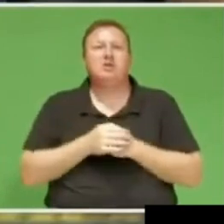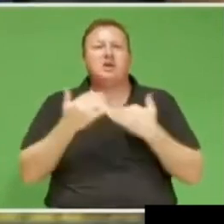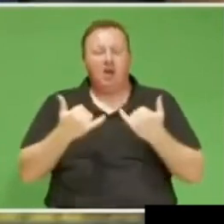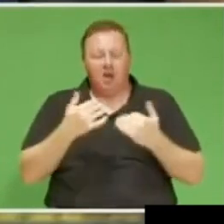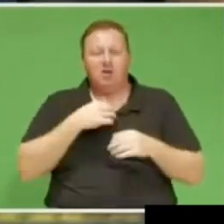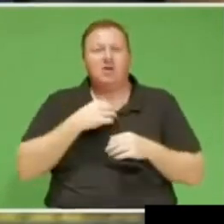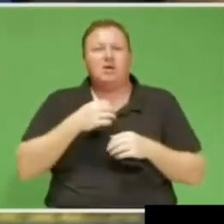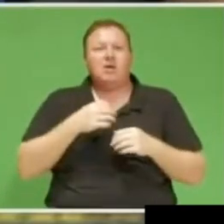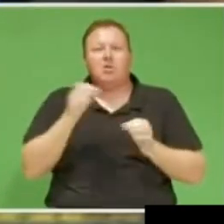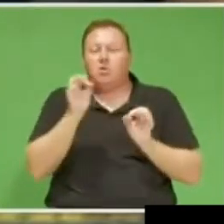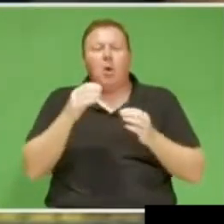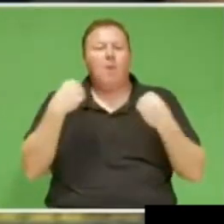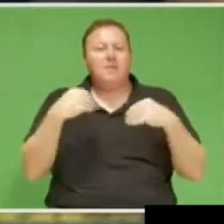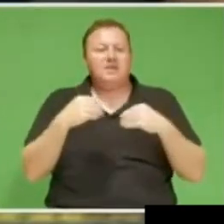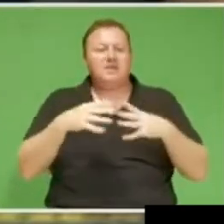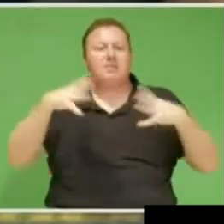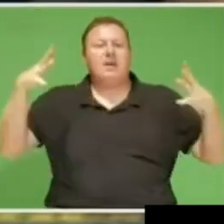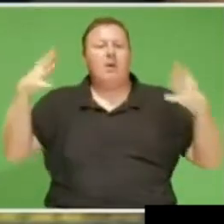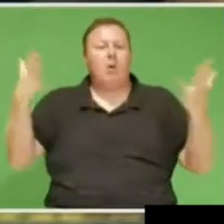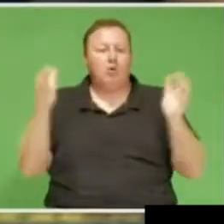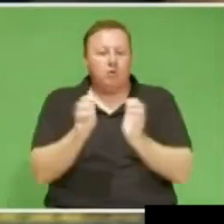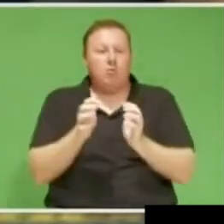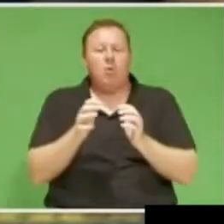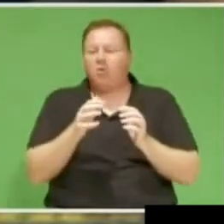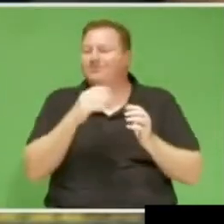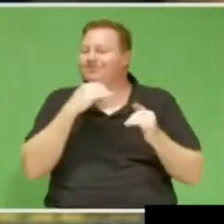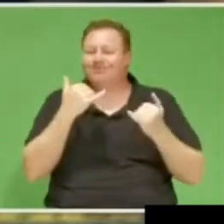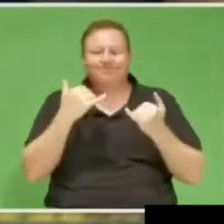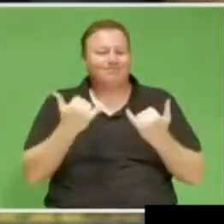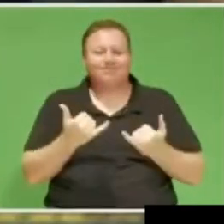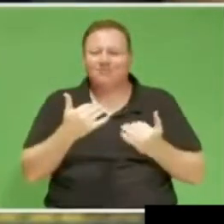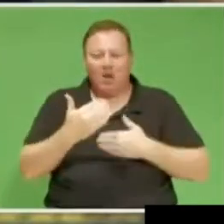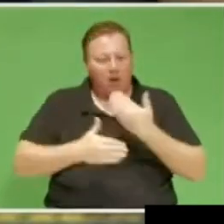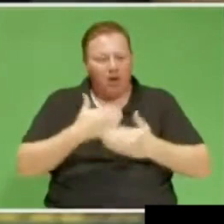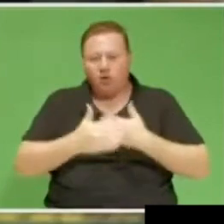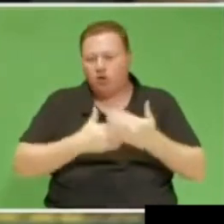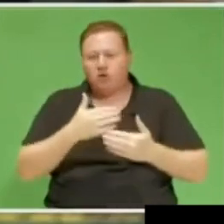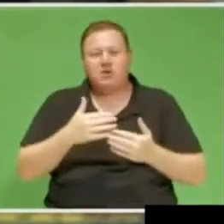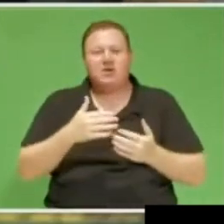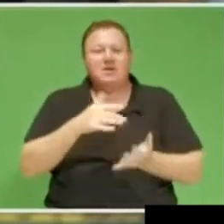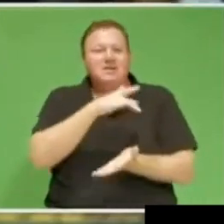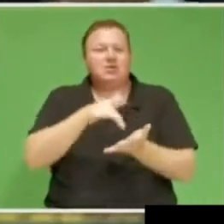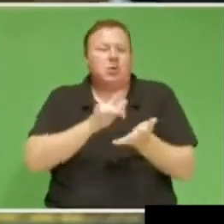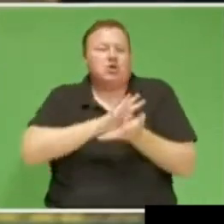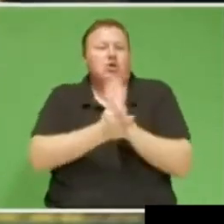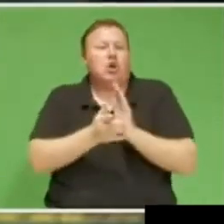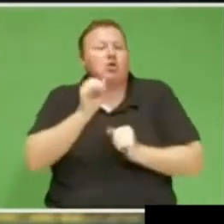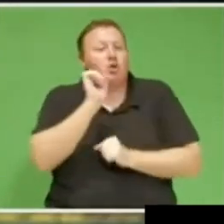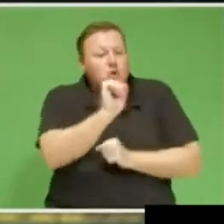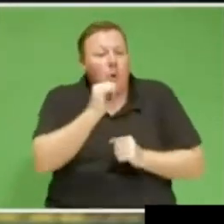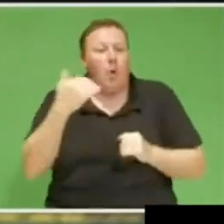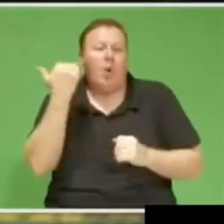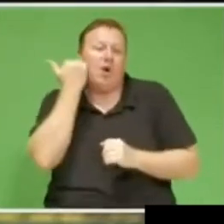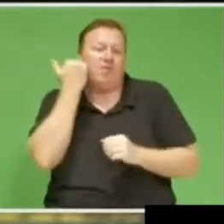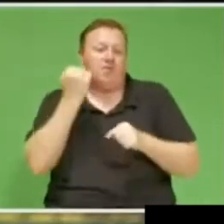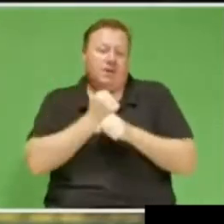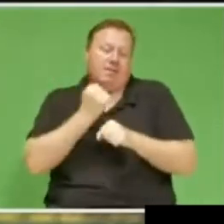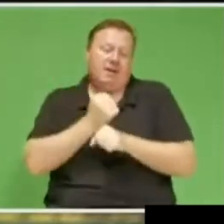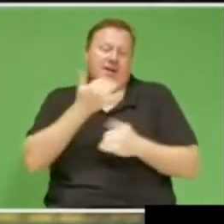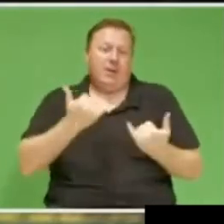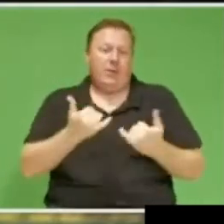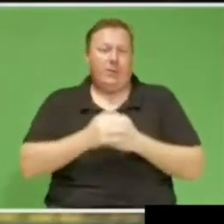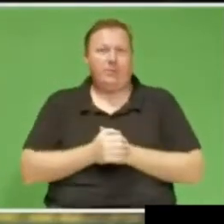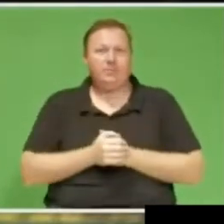business big or small that can thrive under the current state of disaster created by your government mr. president